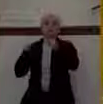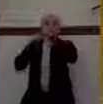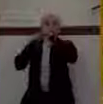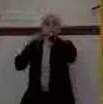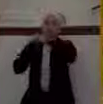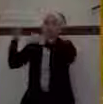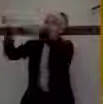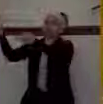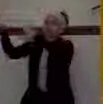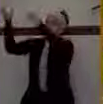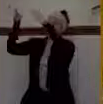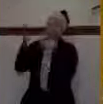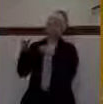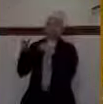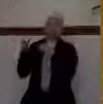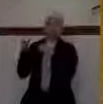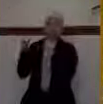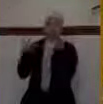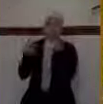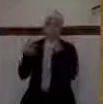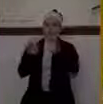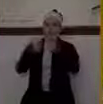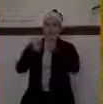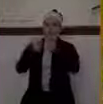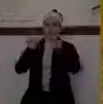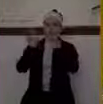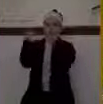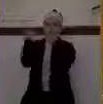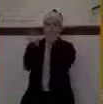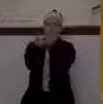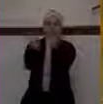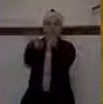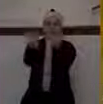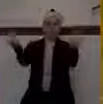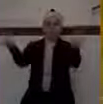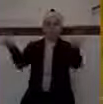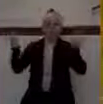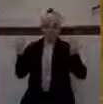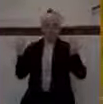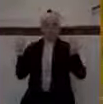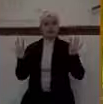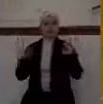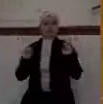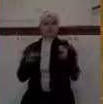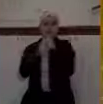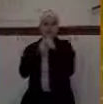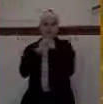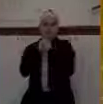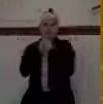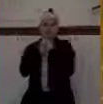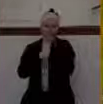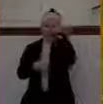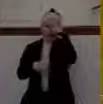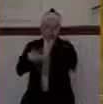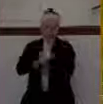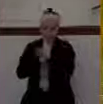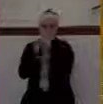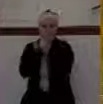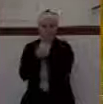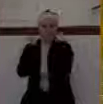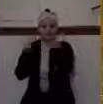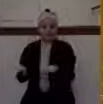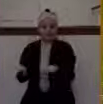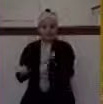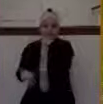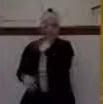guard and escort Solomon as he went to the temple to worship. And then when he left the temple to go back to his